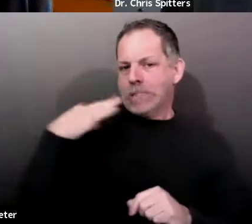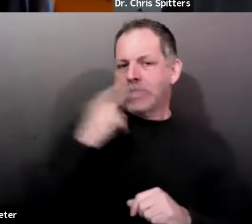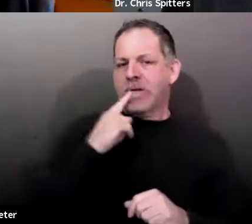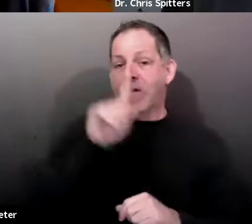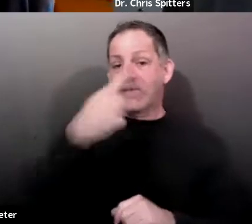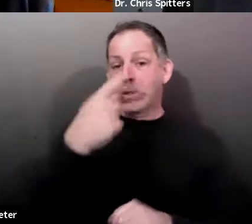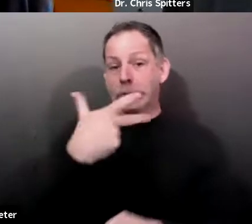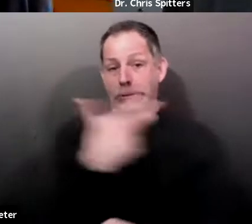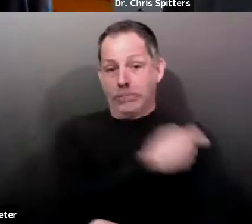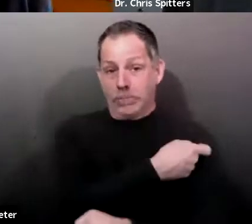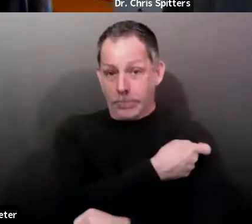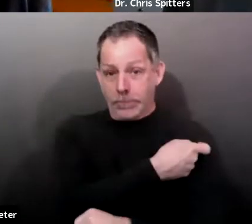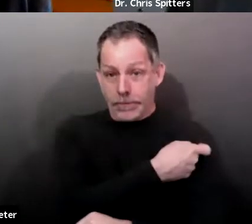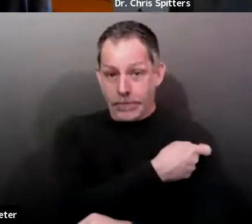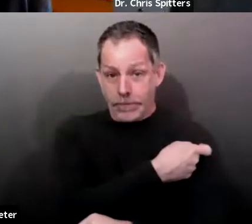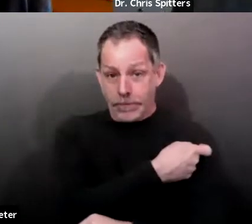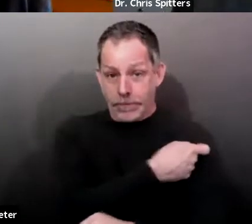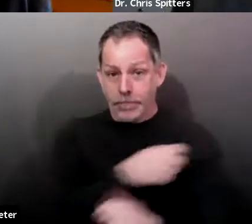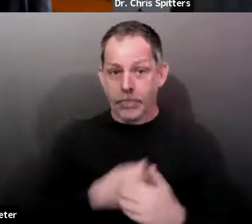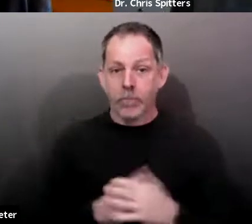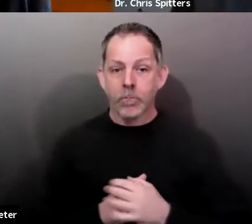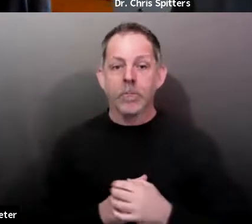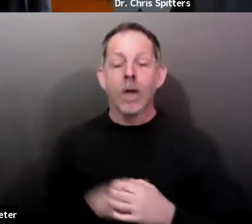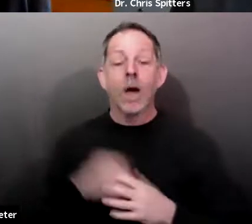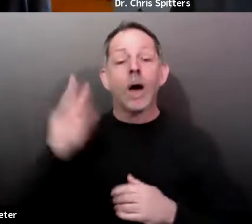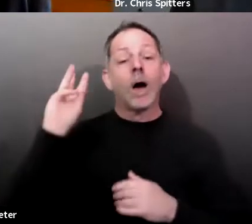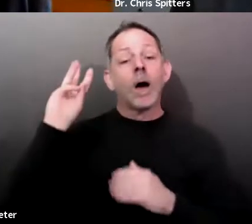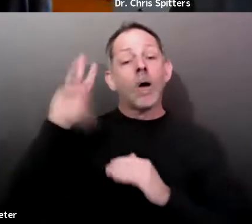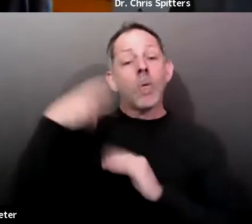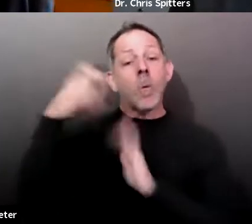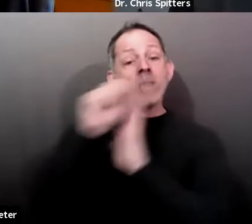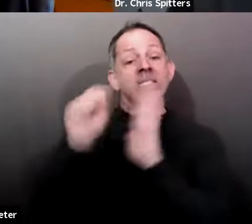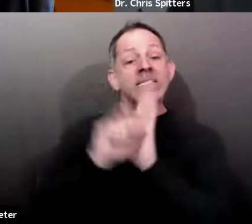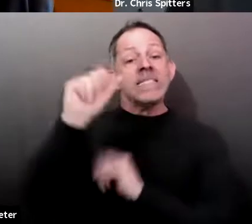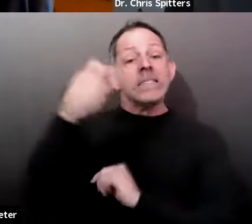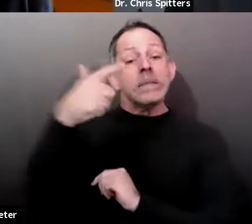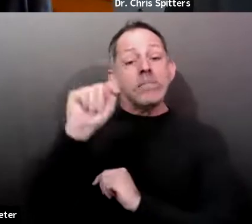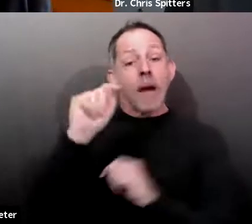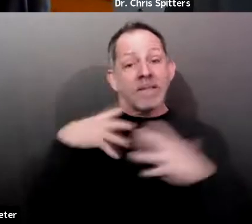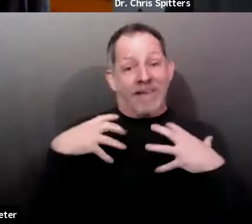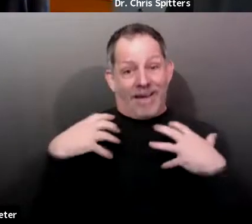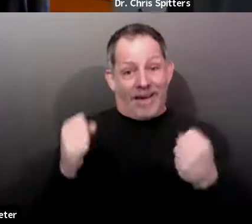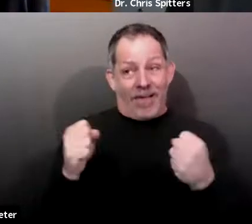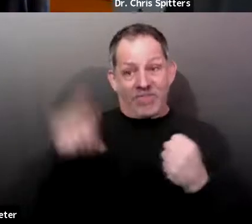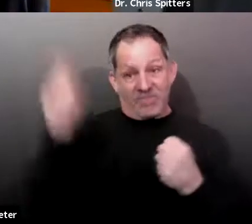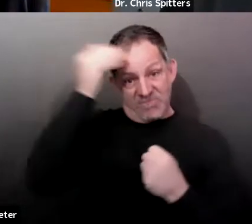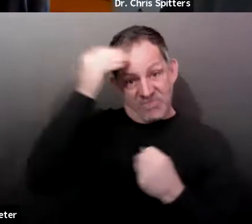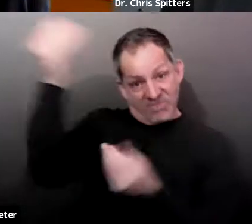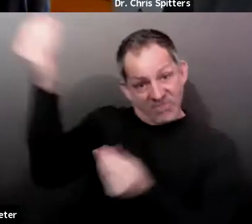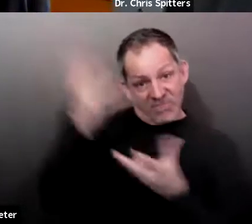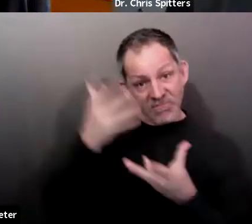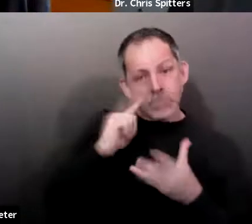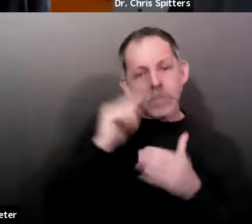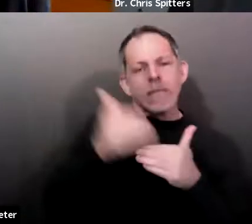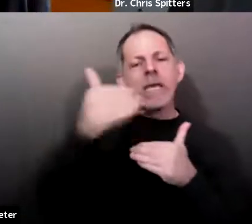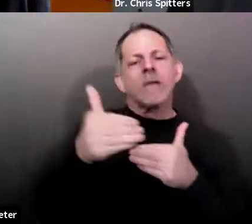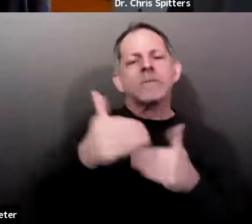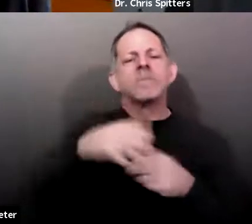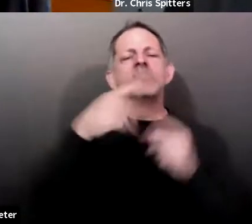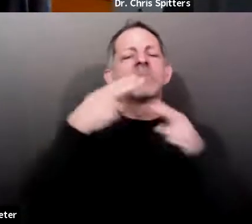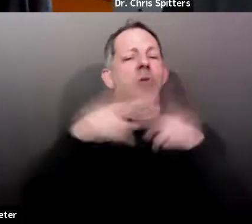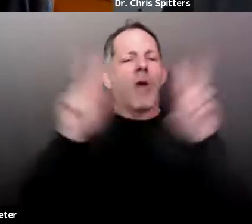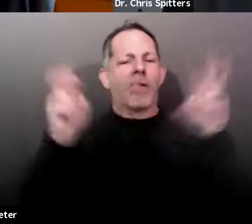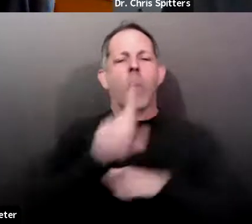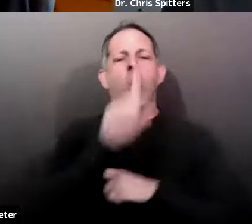Department of Health estimates that the next new group, the 1B2 group, becoming eligible tomorrow will